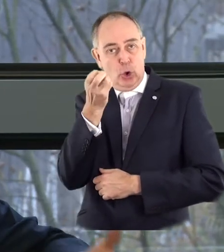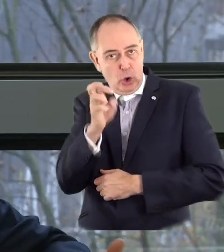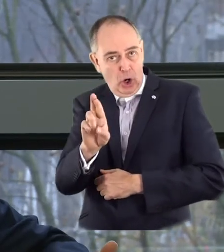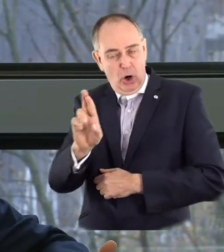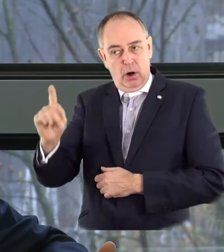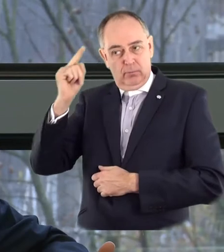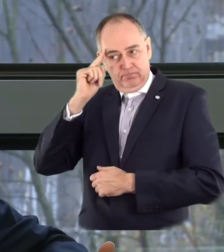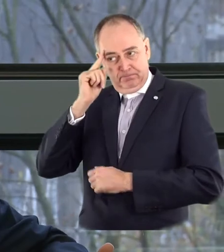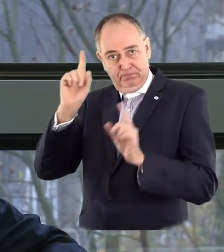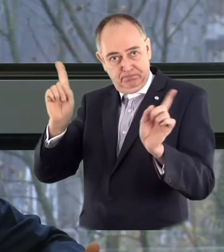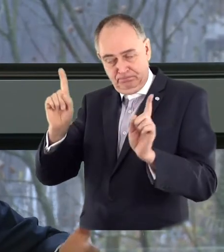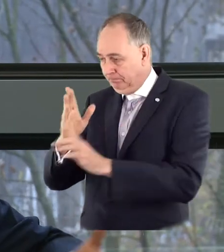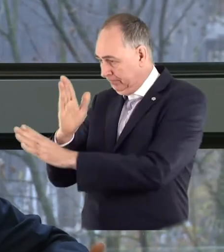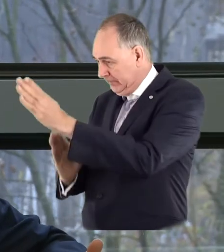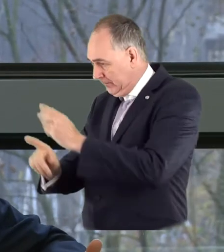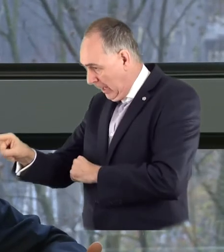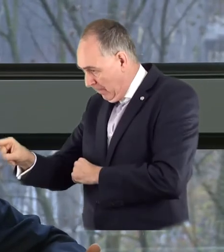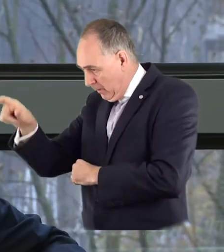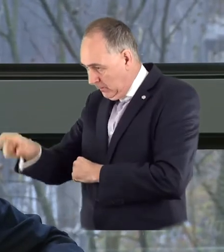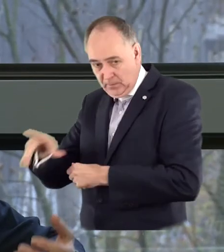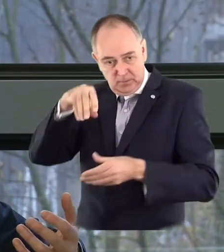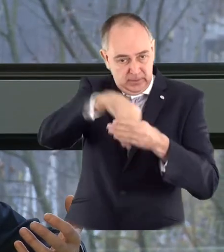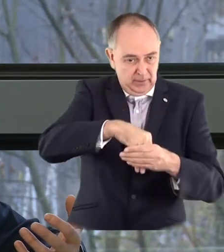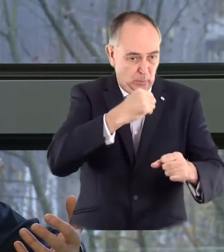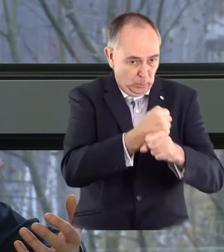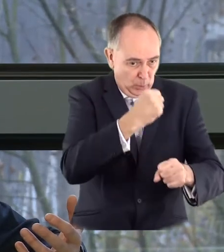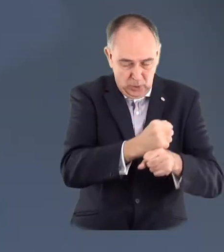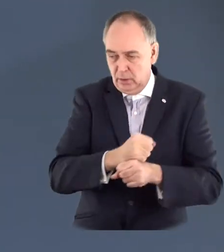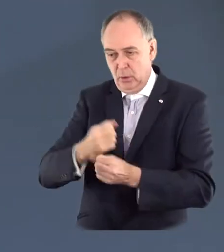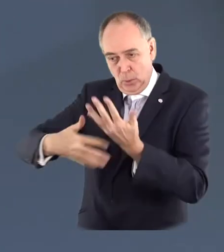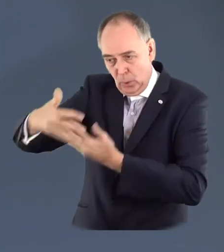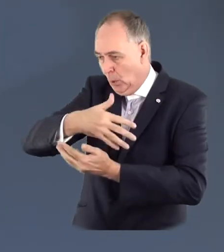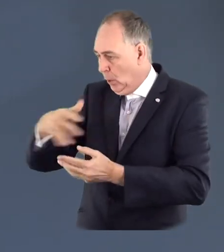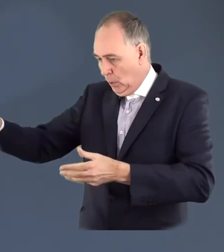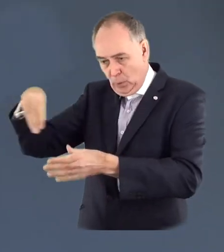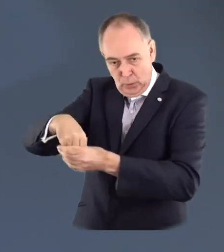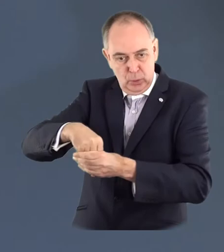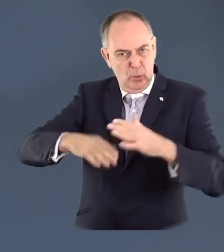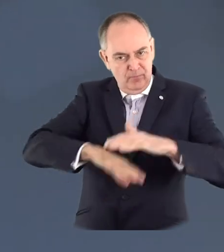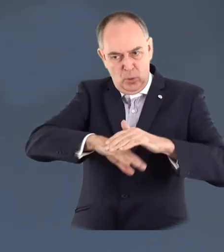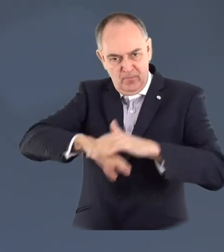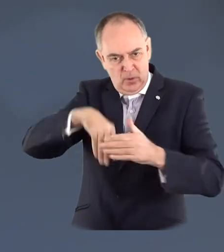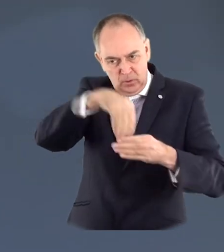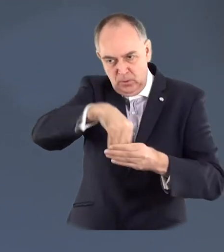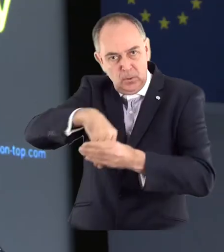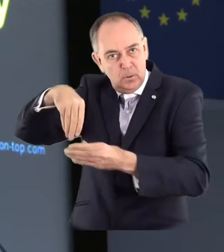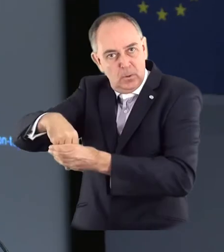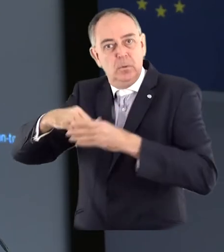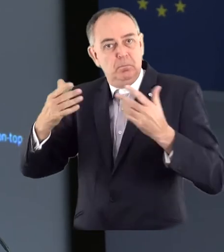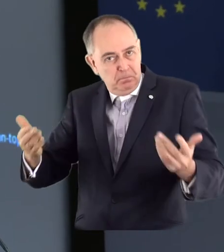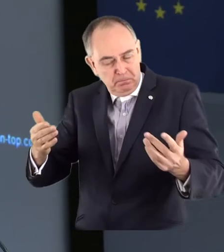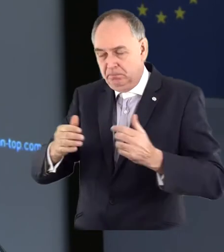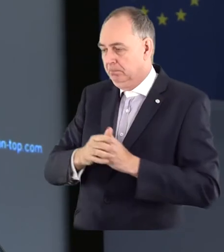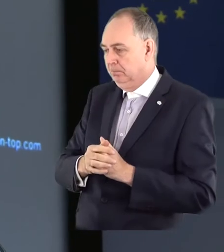and social protection portfolio means actually that the commission, the European Union, wants disabled